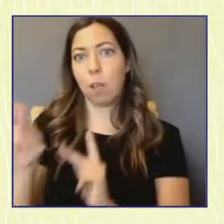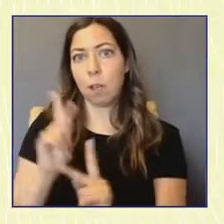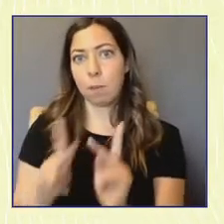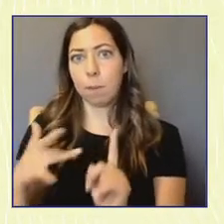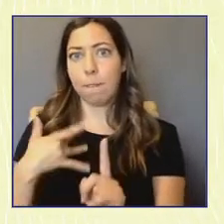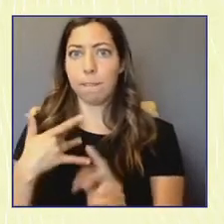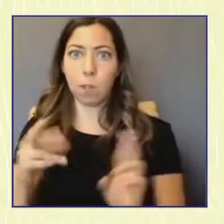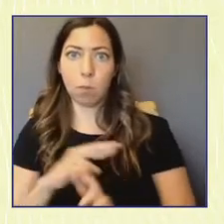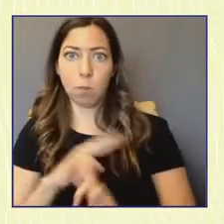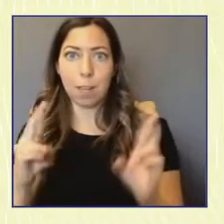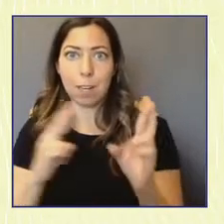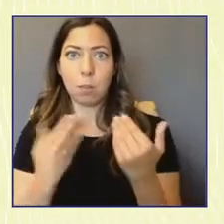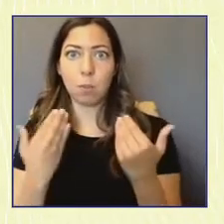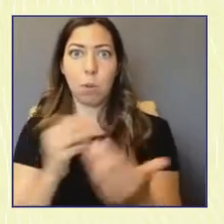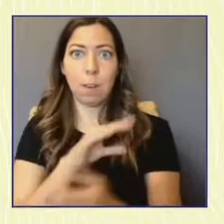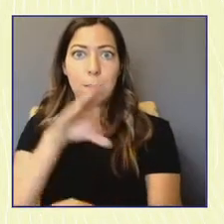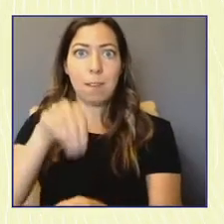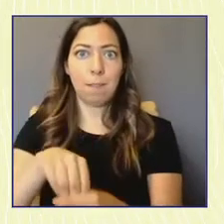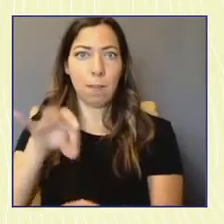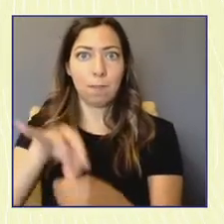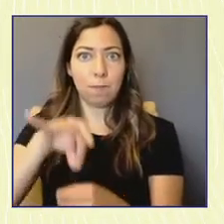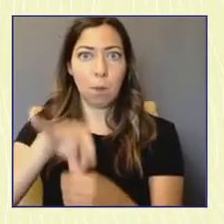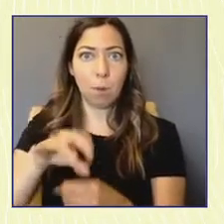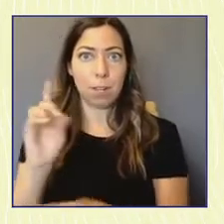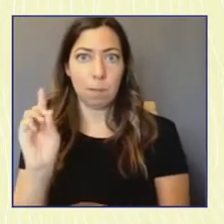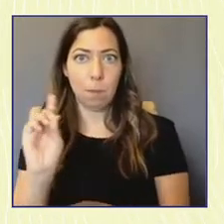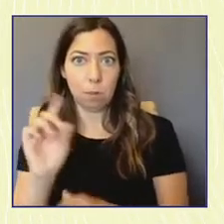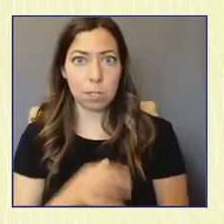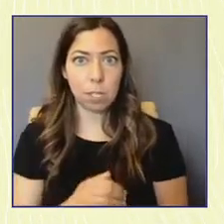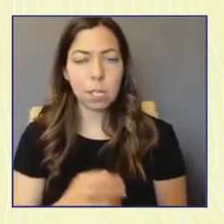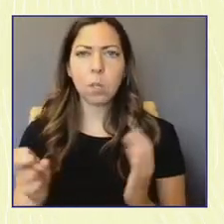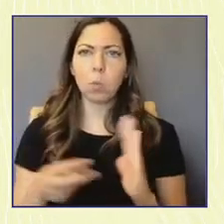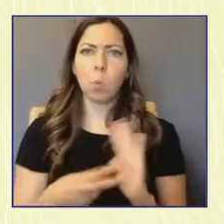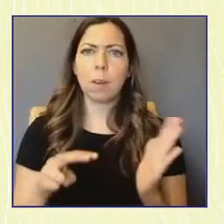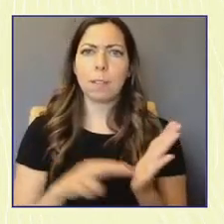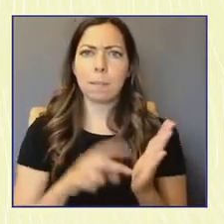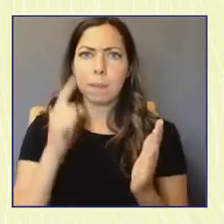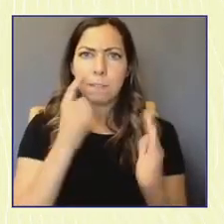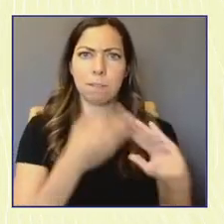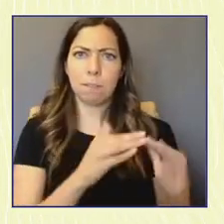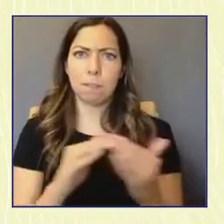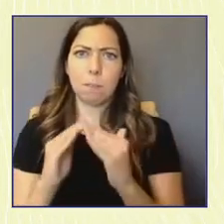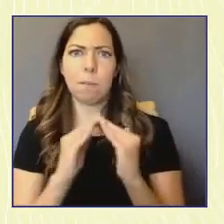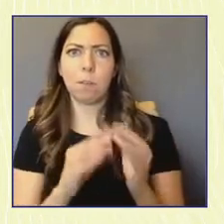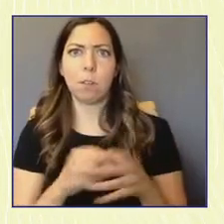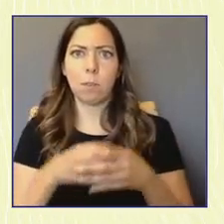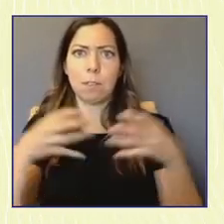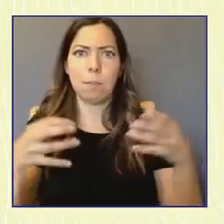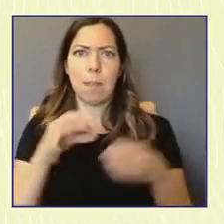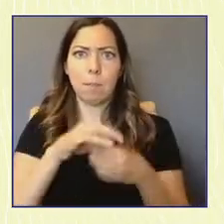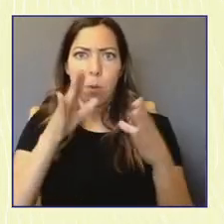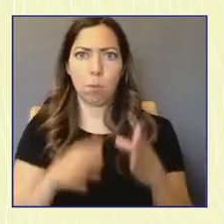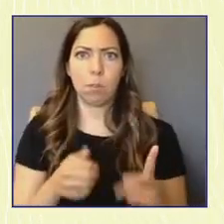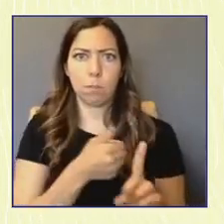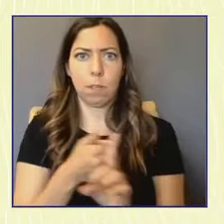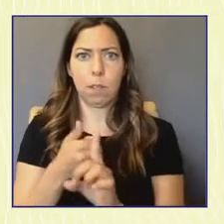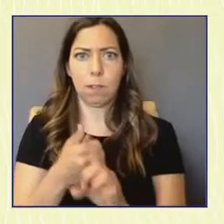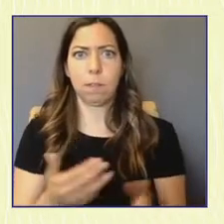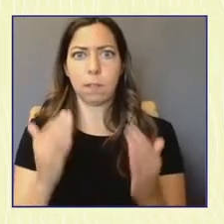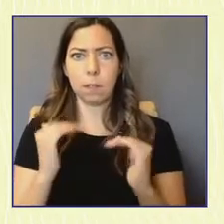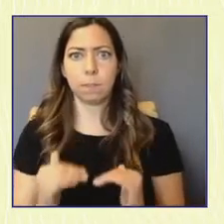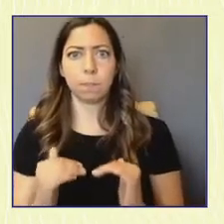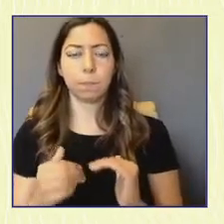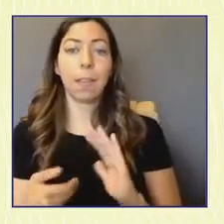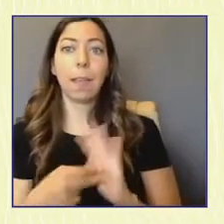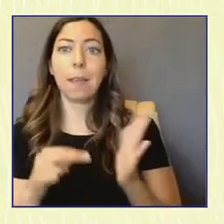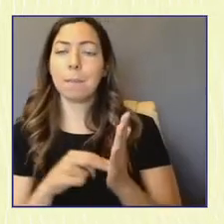in democracy. So what does it mean for communities to grow voters? Youth civic engagement means looking beyond the college